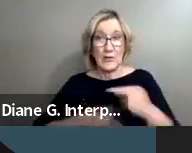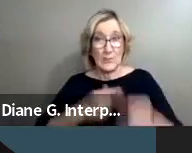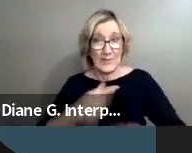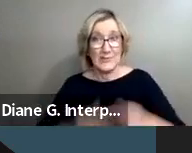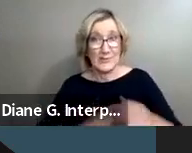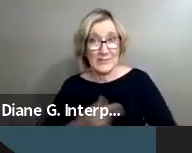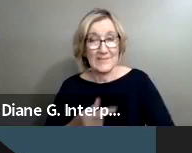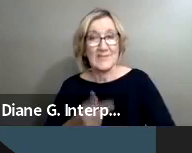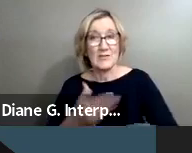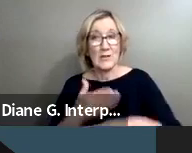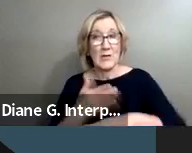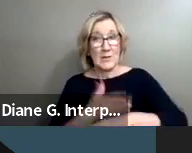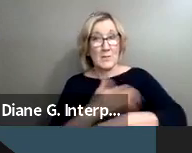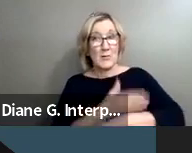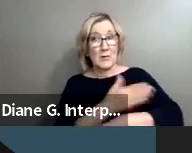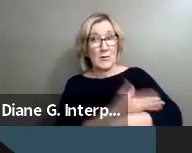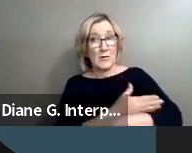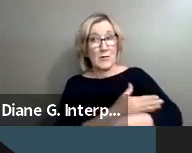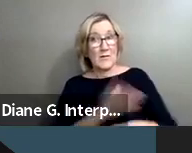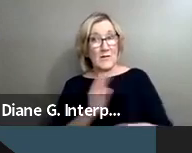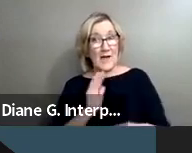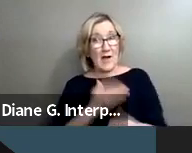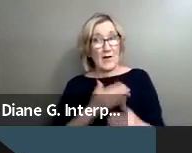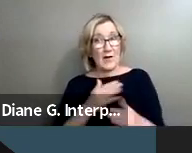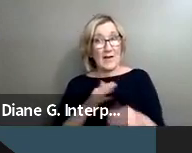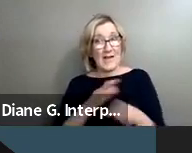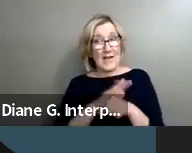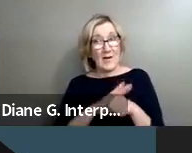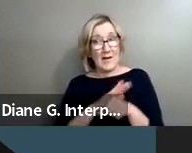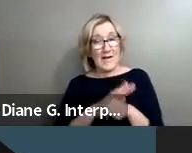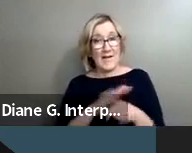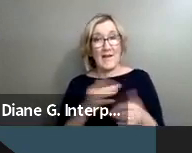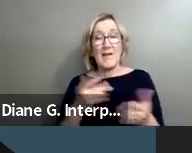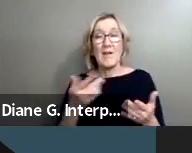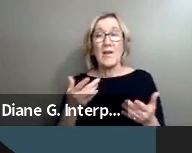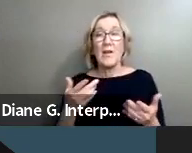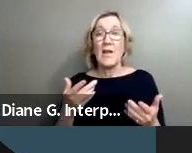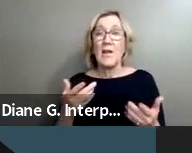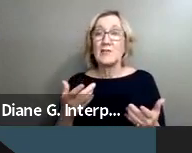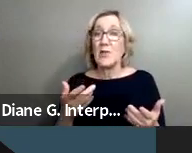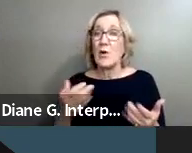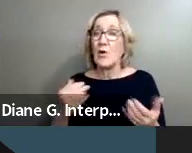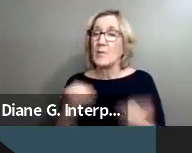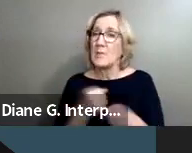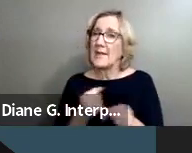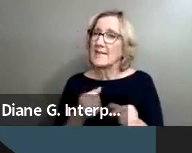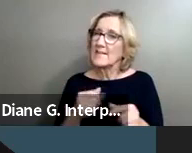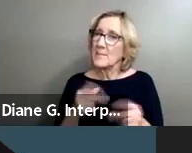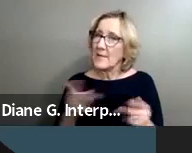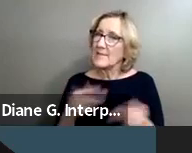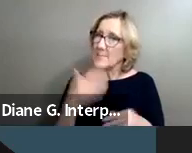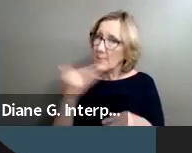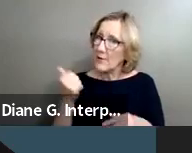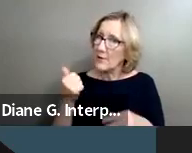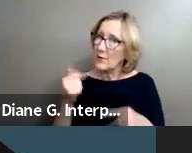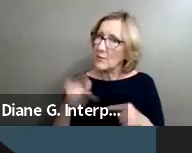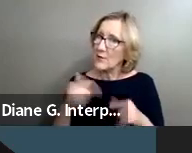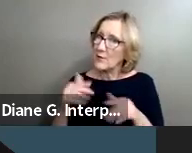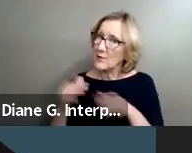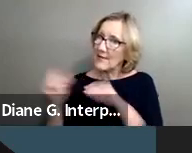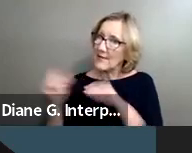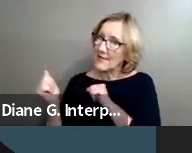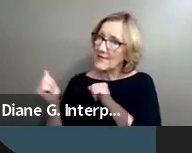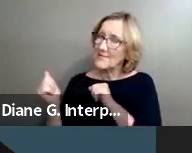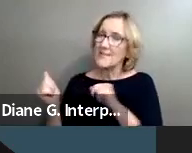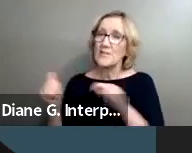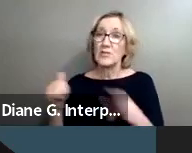Because that's what we really try to do, right? We just try to make the place that we're at a little bit better when we leave it, you know. So, at this